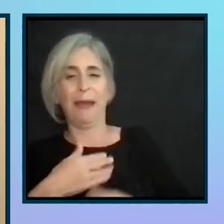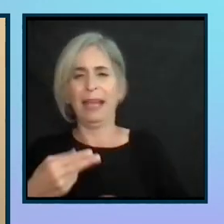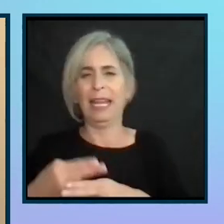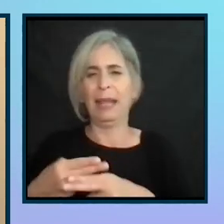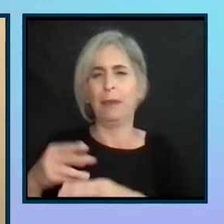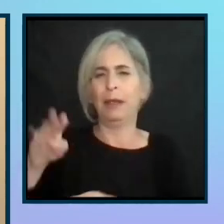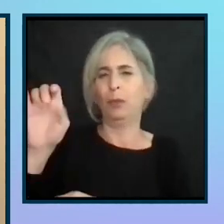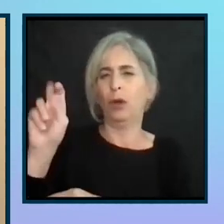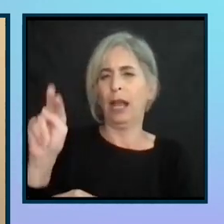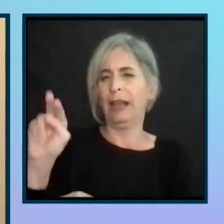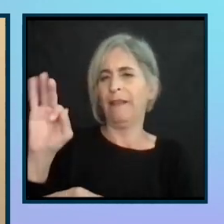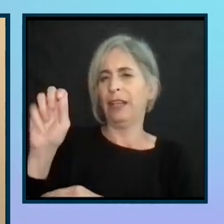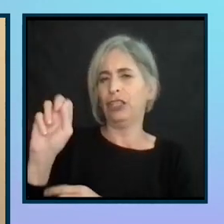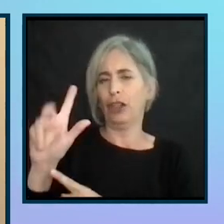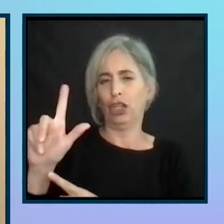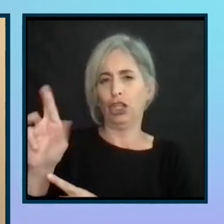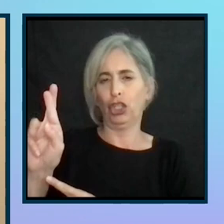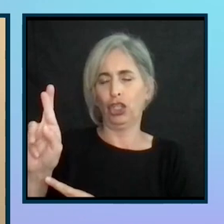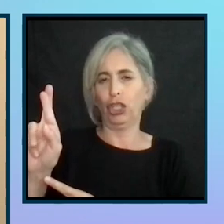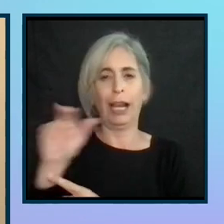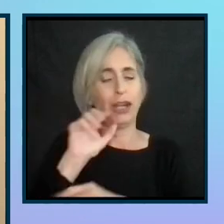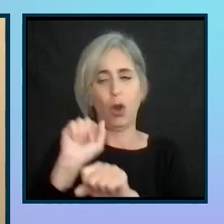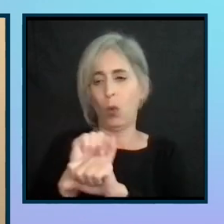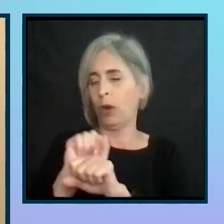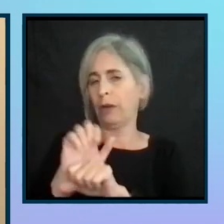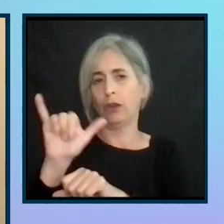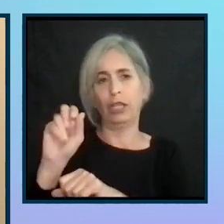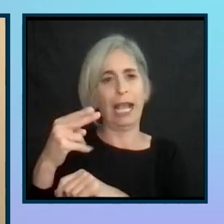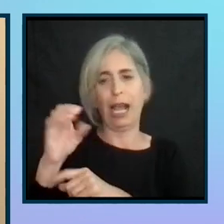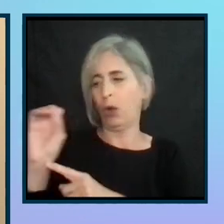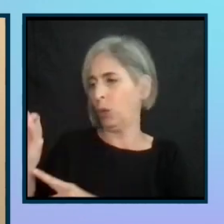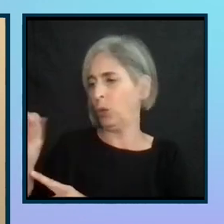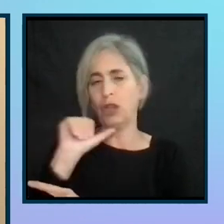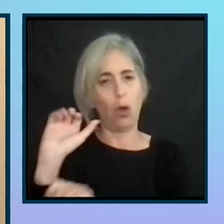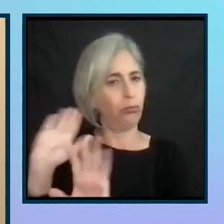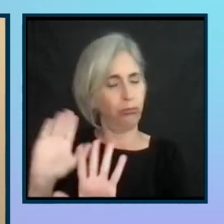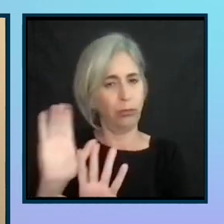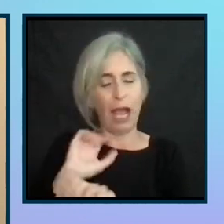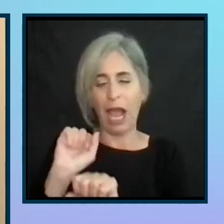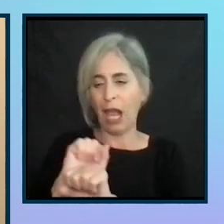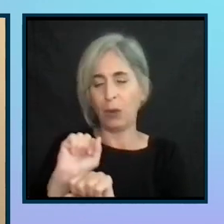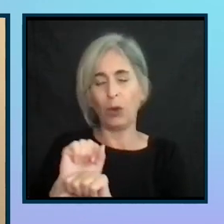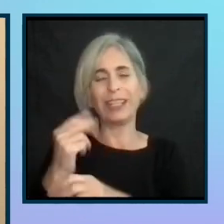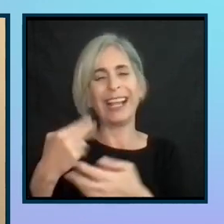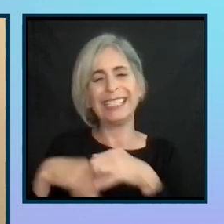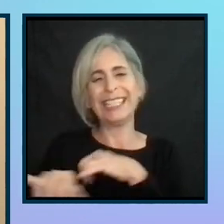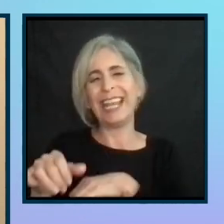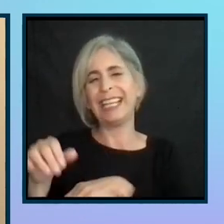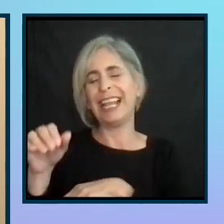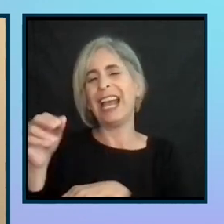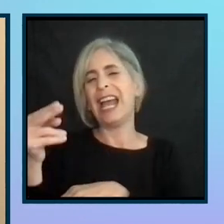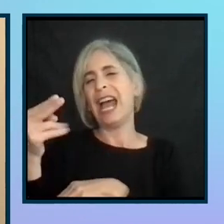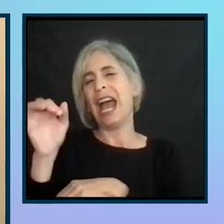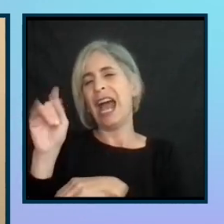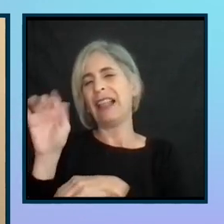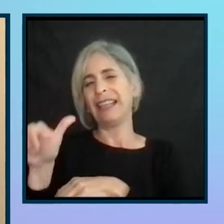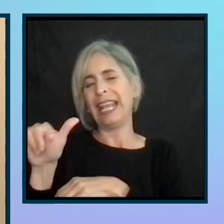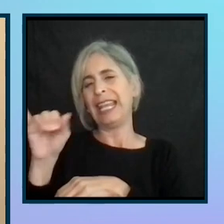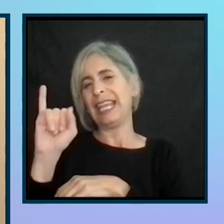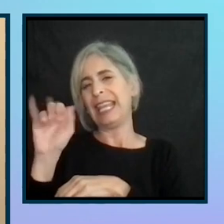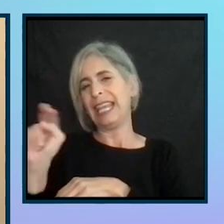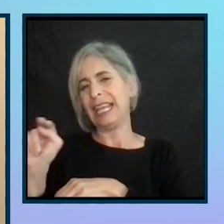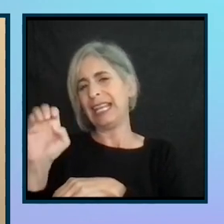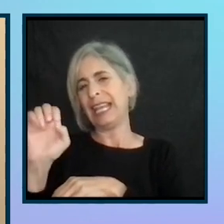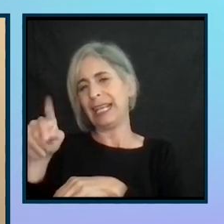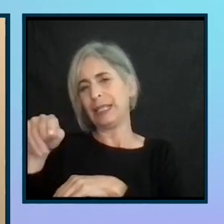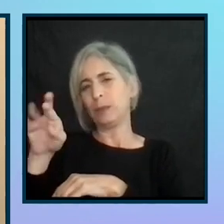Fischler, and while I don't work for Yahoo, I did happen to stay at a holiday in Express last night. And